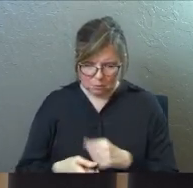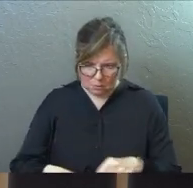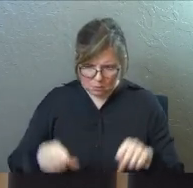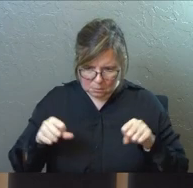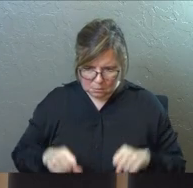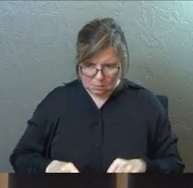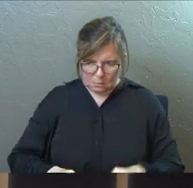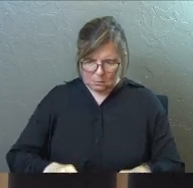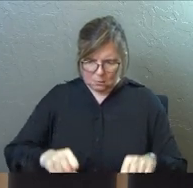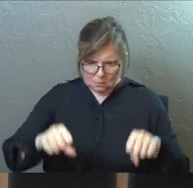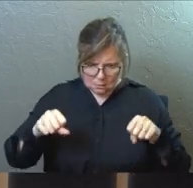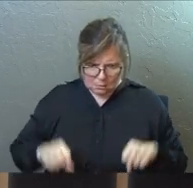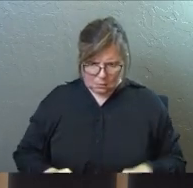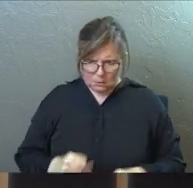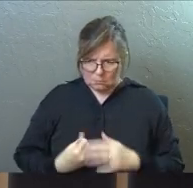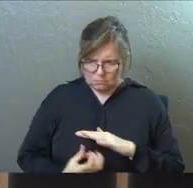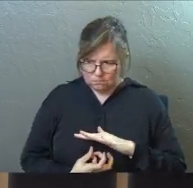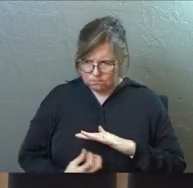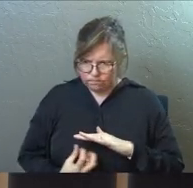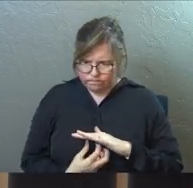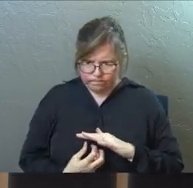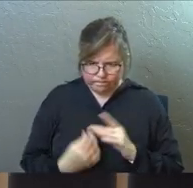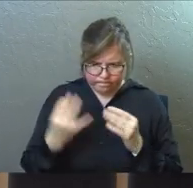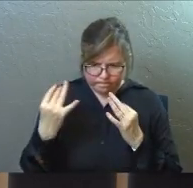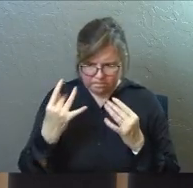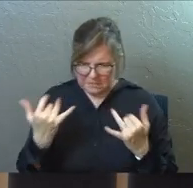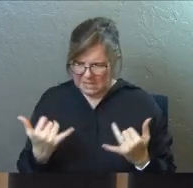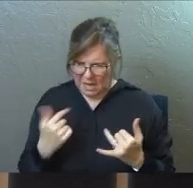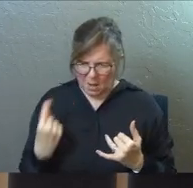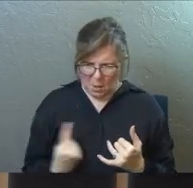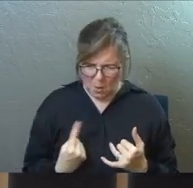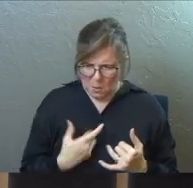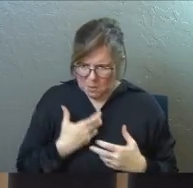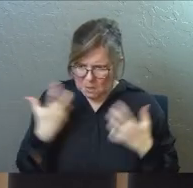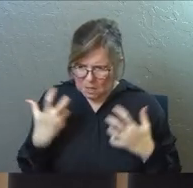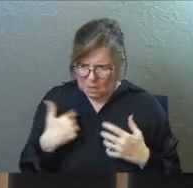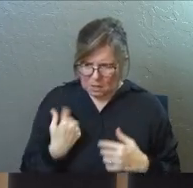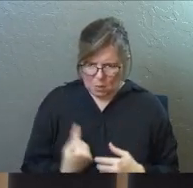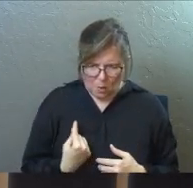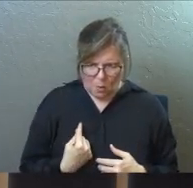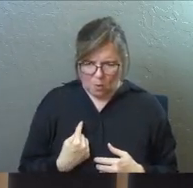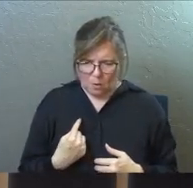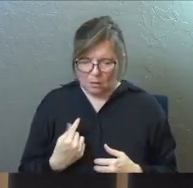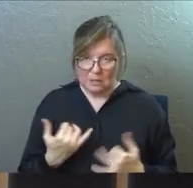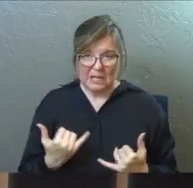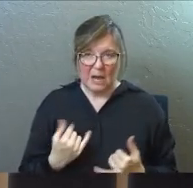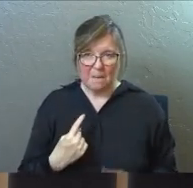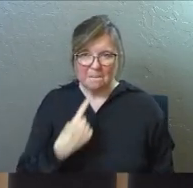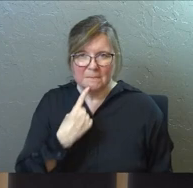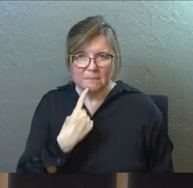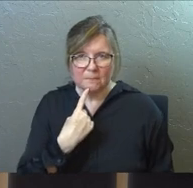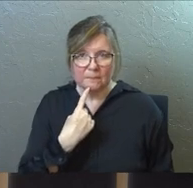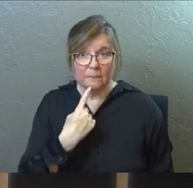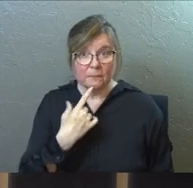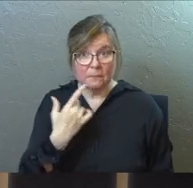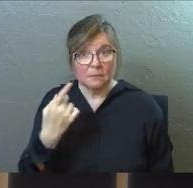And you cross this line where not only am I angry and I'm alone, now I'm bitter.